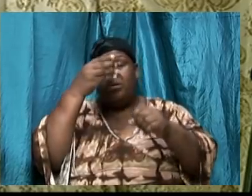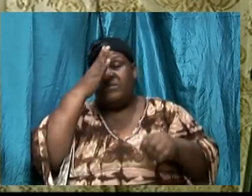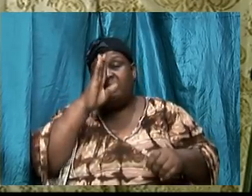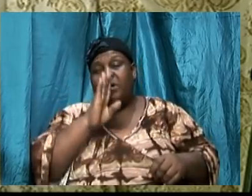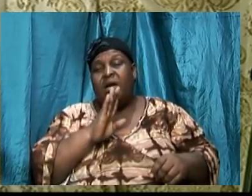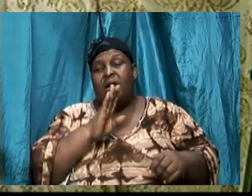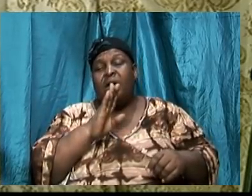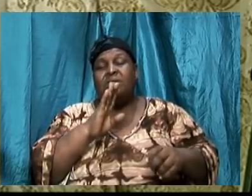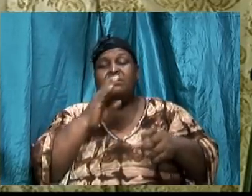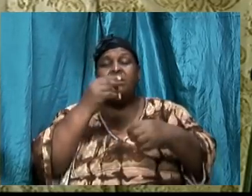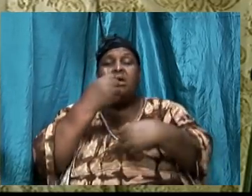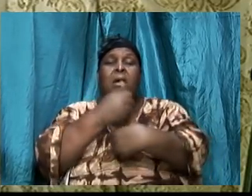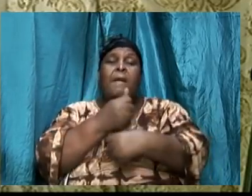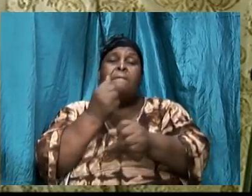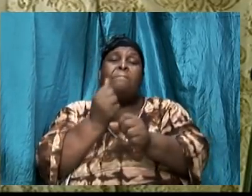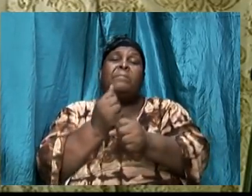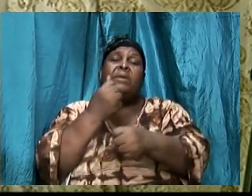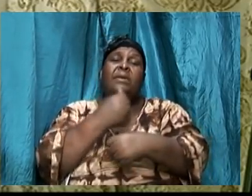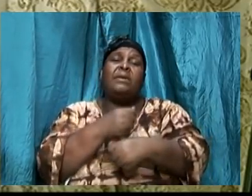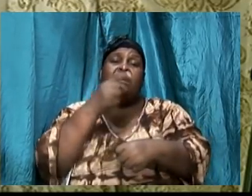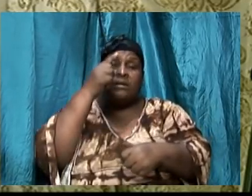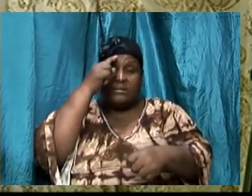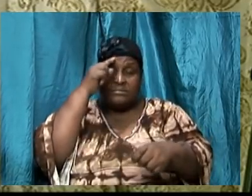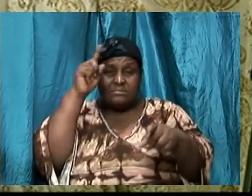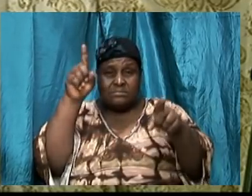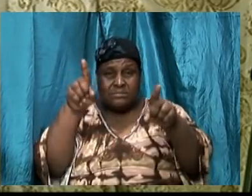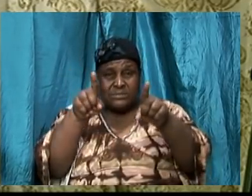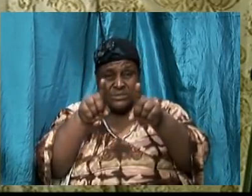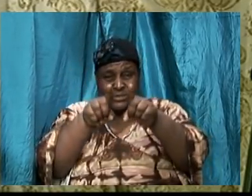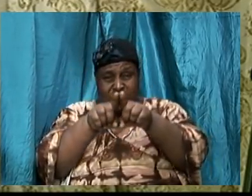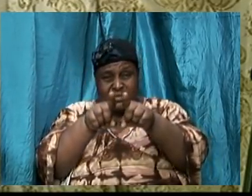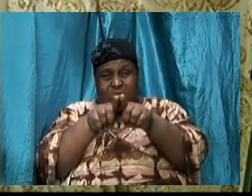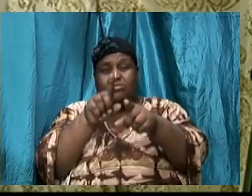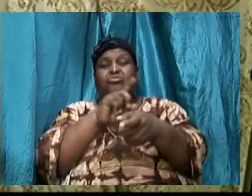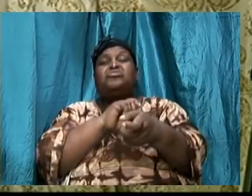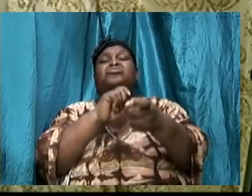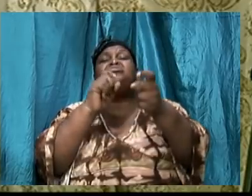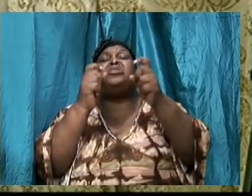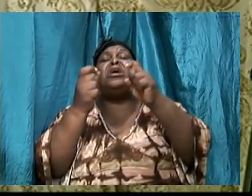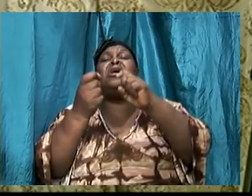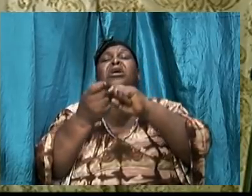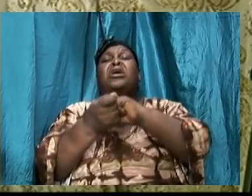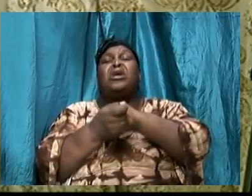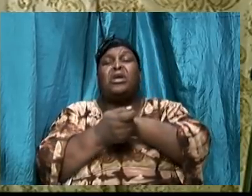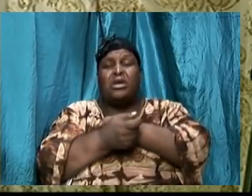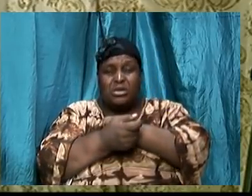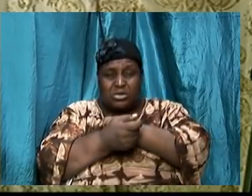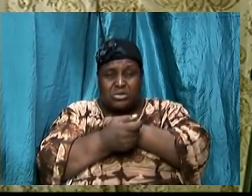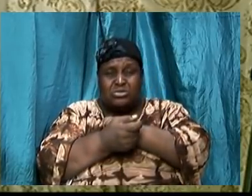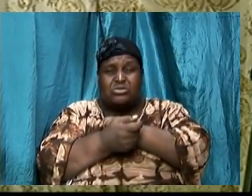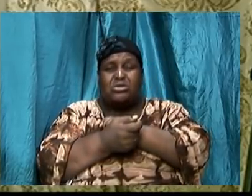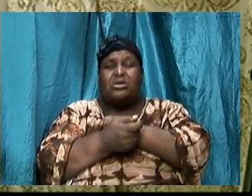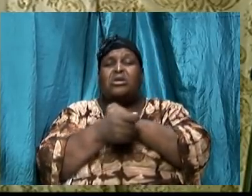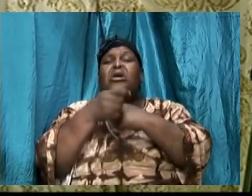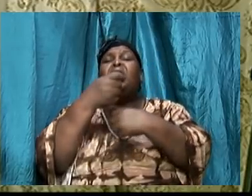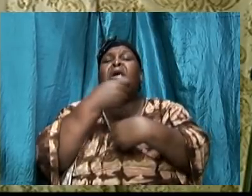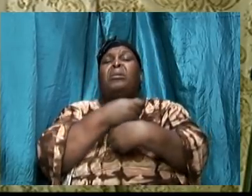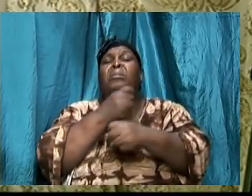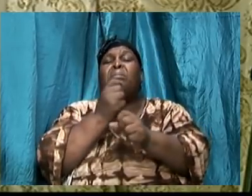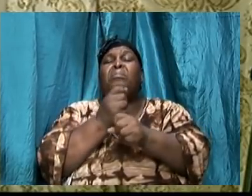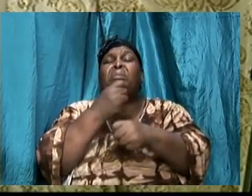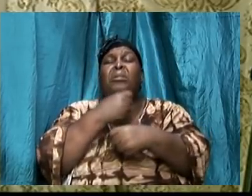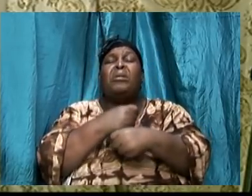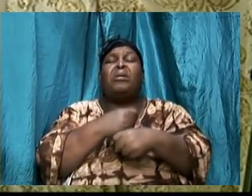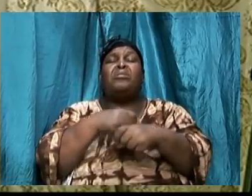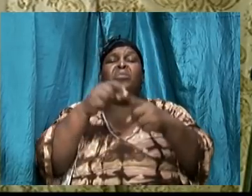to turn around and to align ourselves or realign ourselves with the word